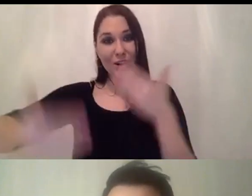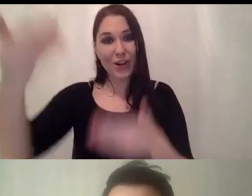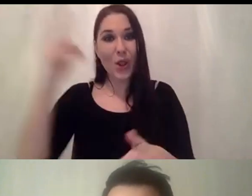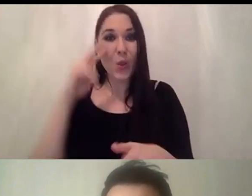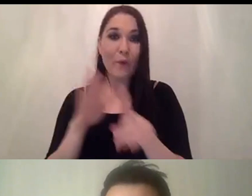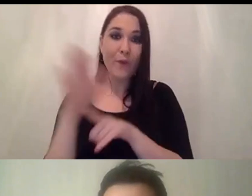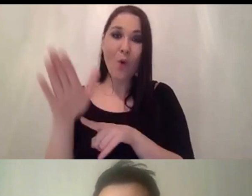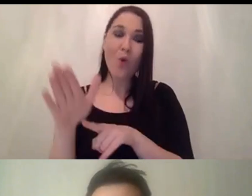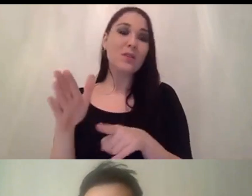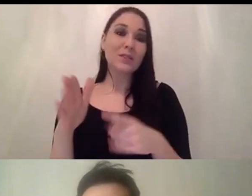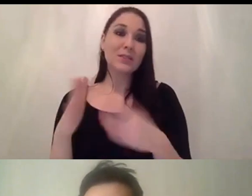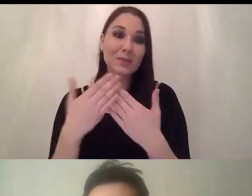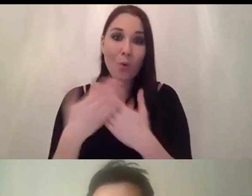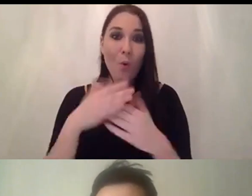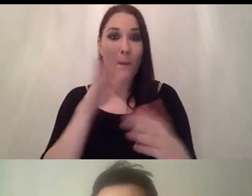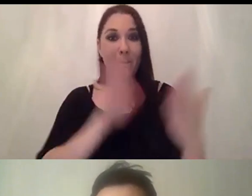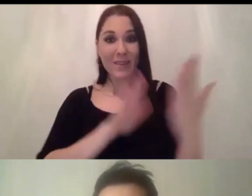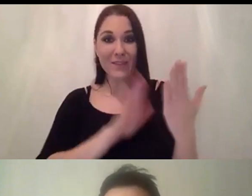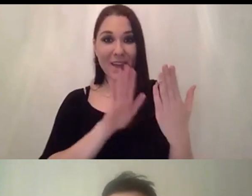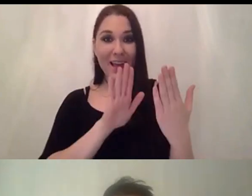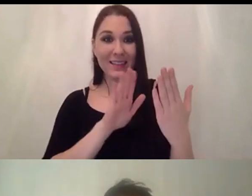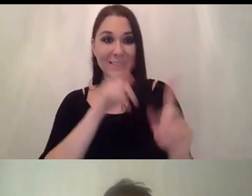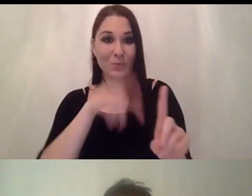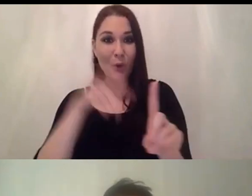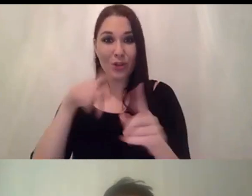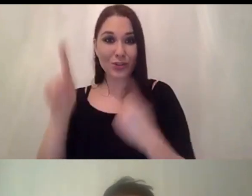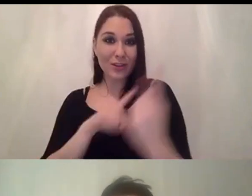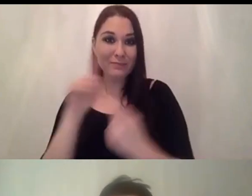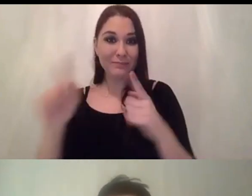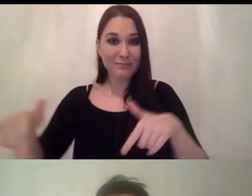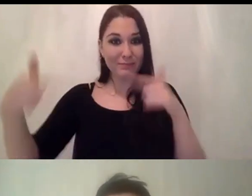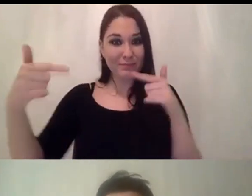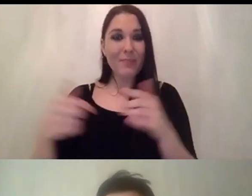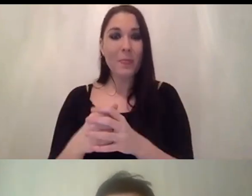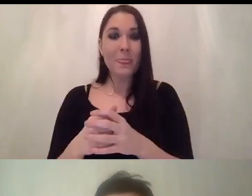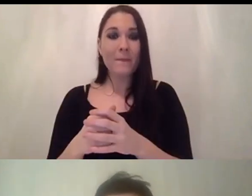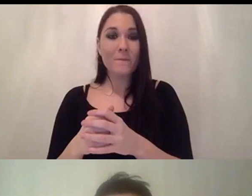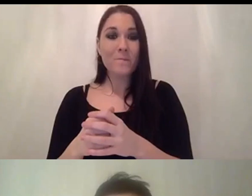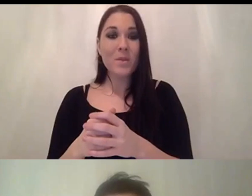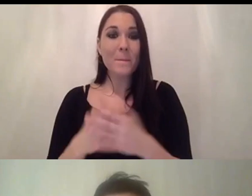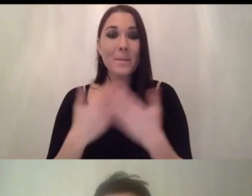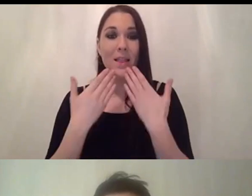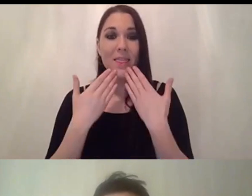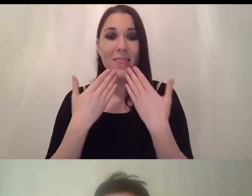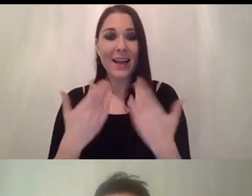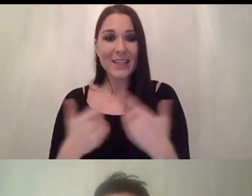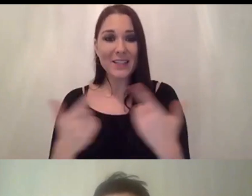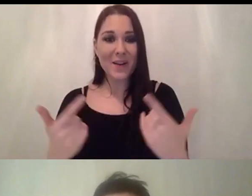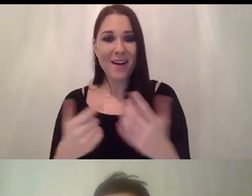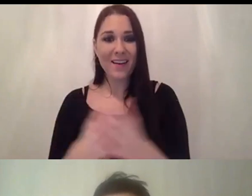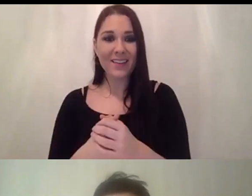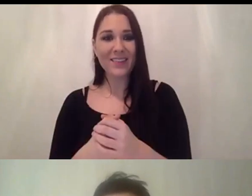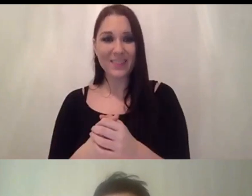to getting some going in person again which that would be really nice but uh thanks everyone and this is the the soda